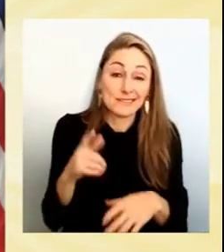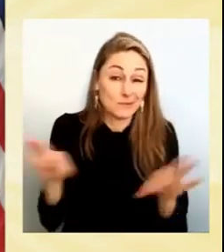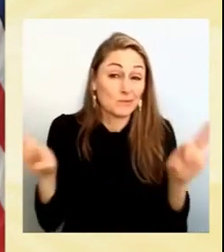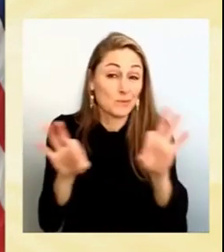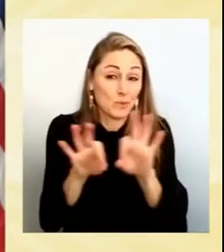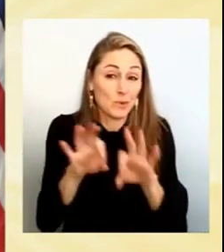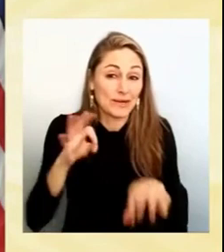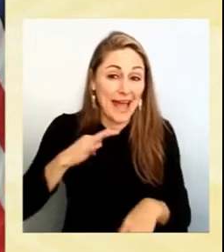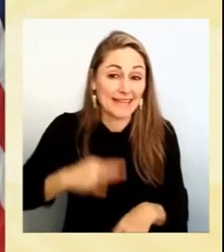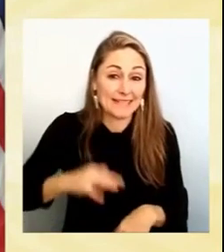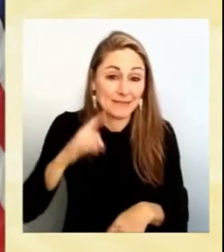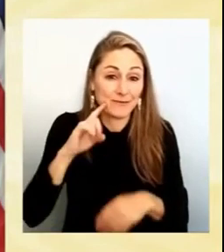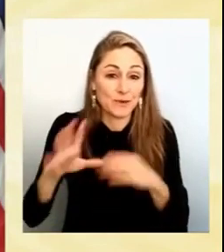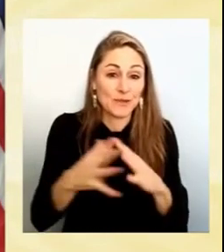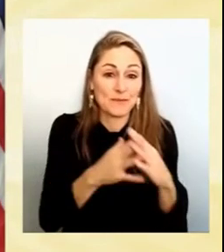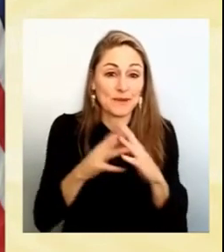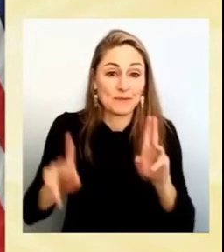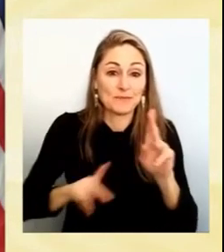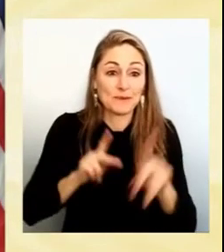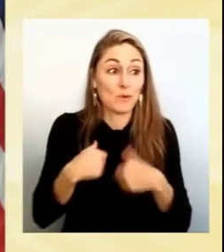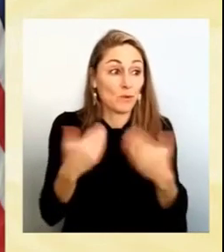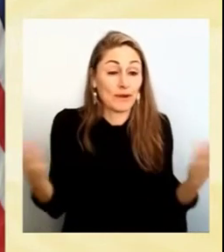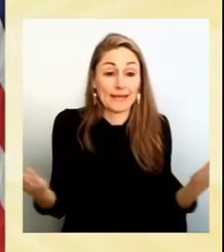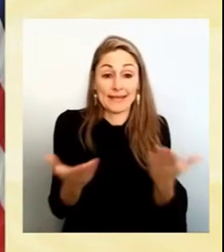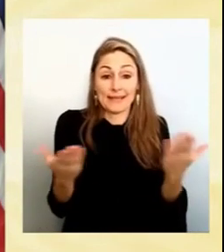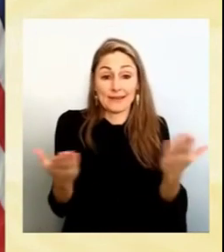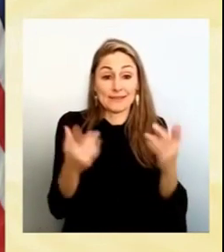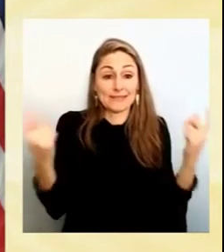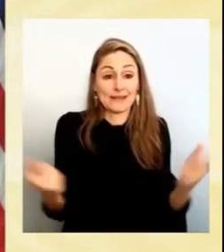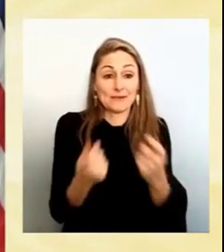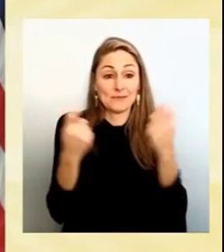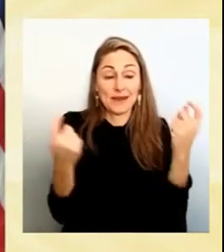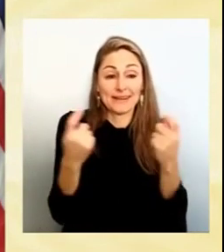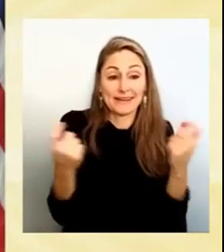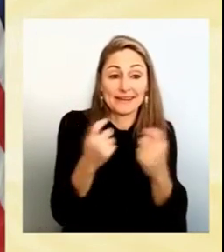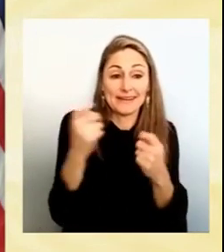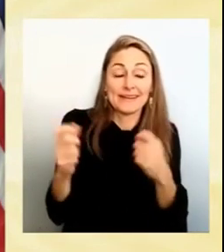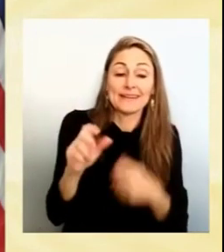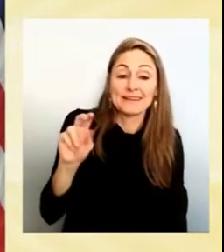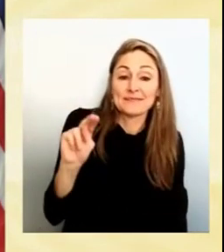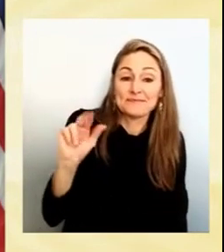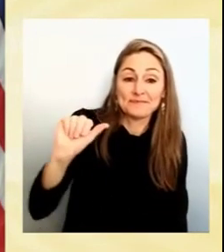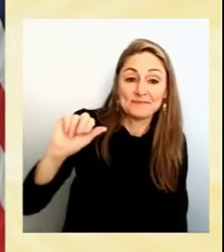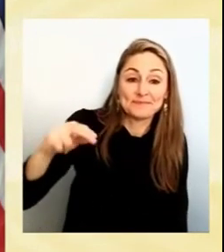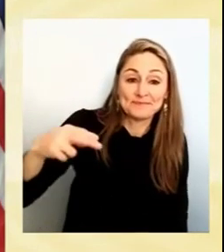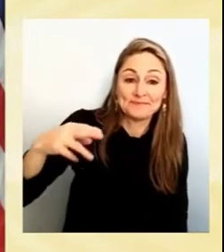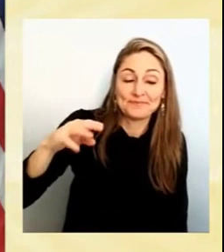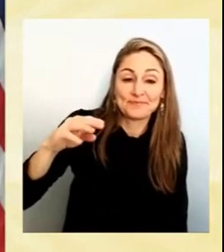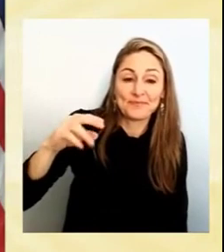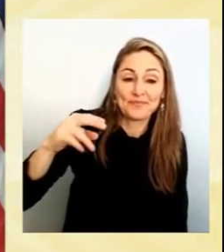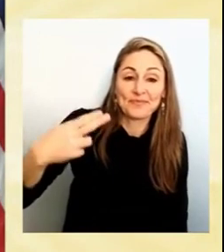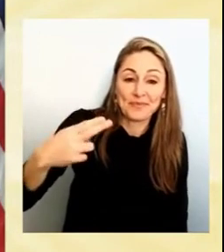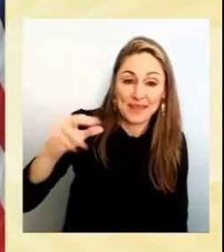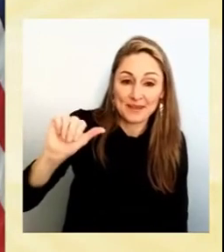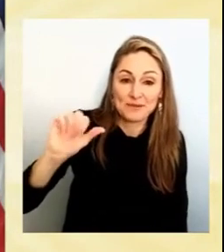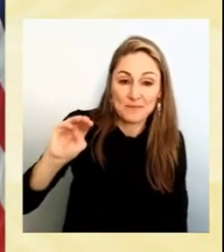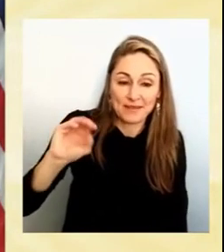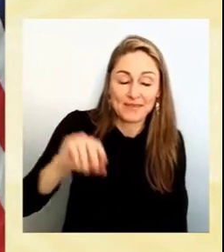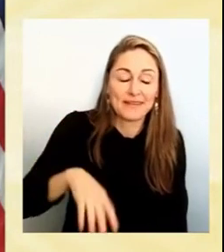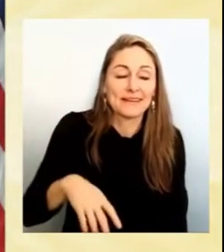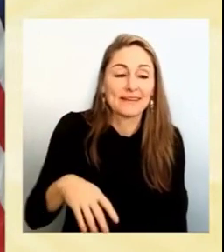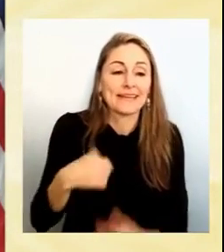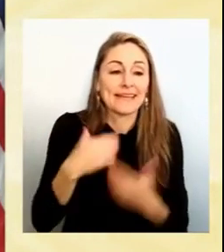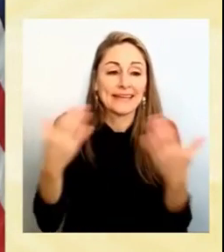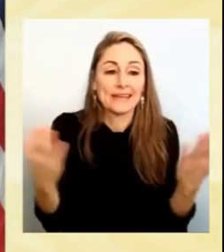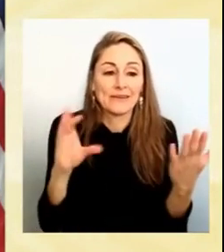We are here, of course, celebrating Native American Heritage Month at the Department of Transportation. And I'm very proud to be part of a